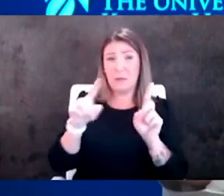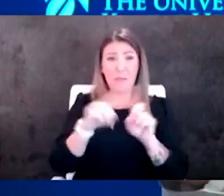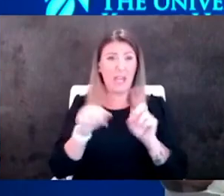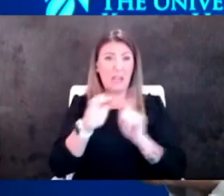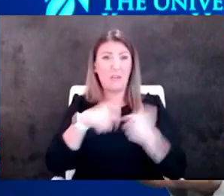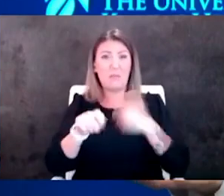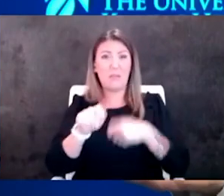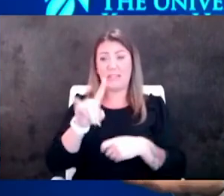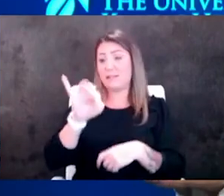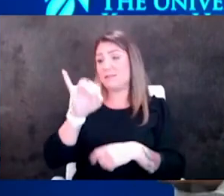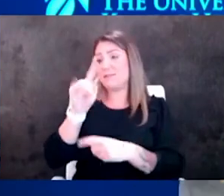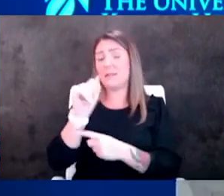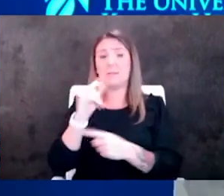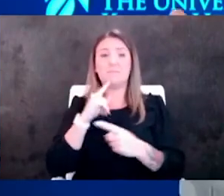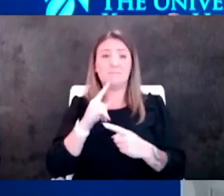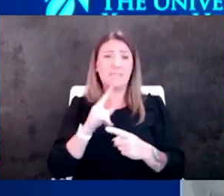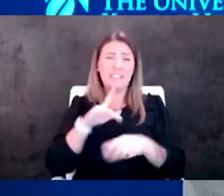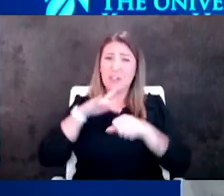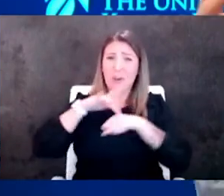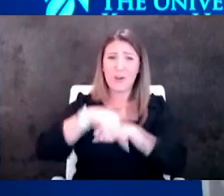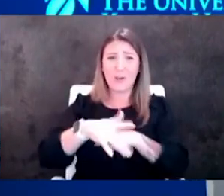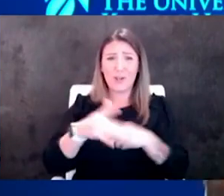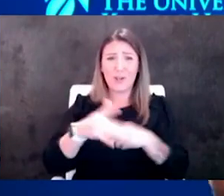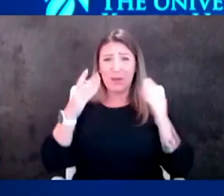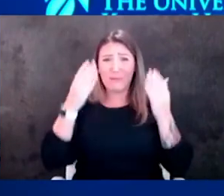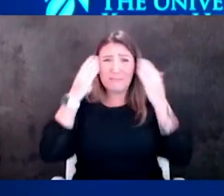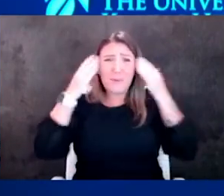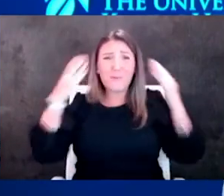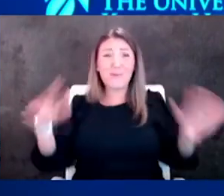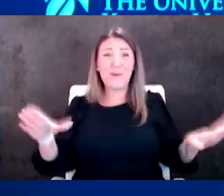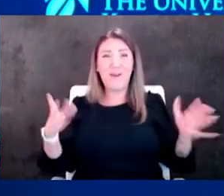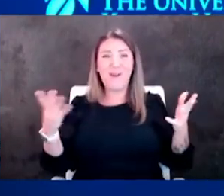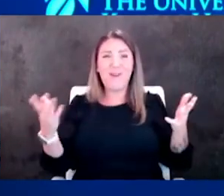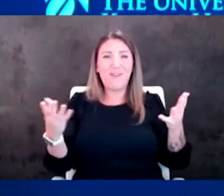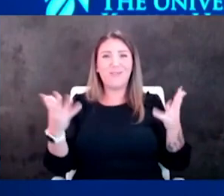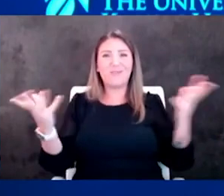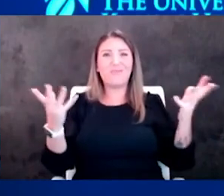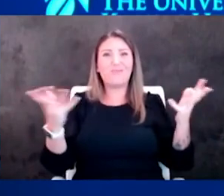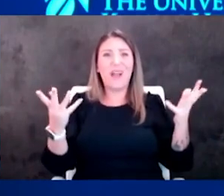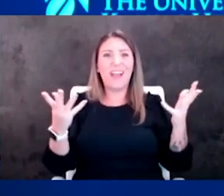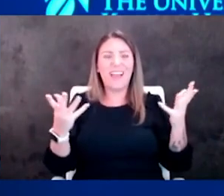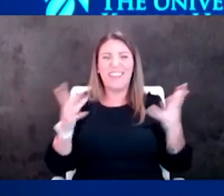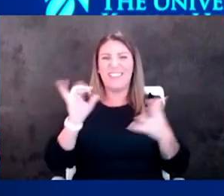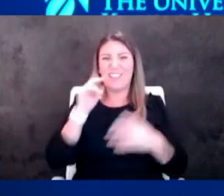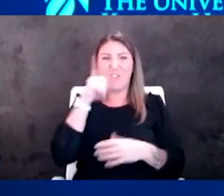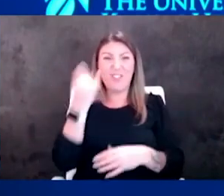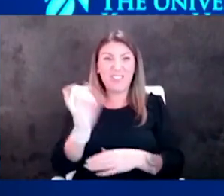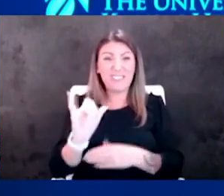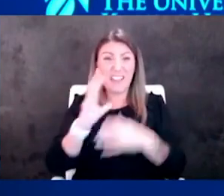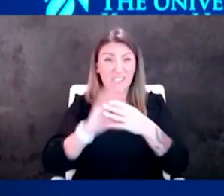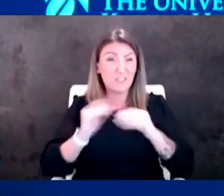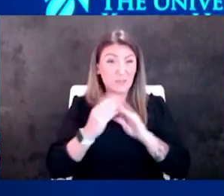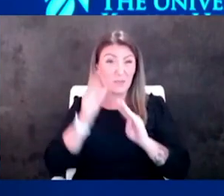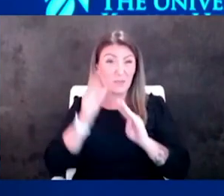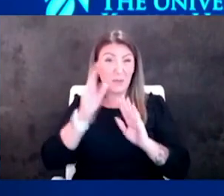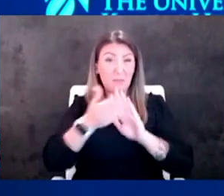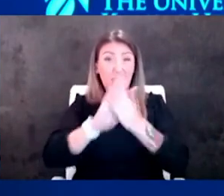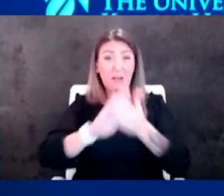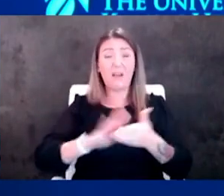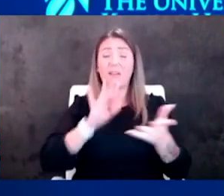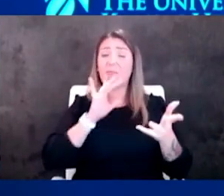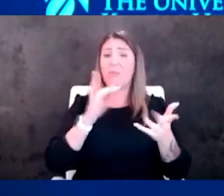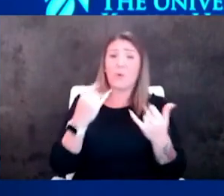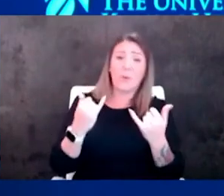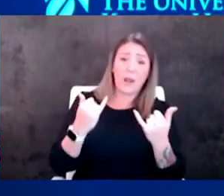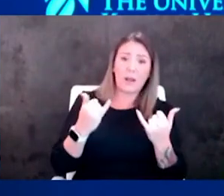i i think it's so darn early we have no idea what the story is really going to be and that's why i say right now it's kind of the oh my